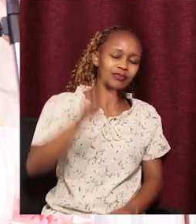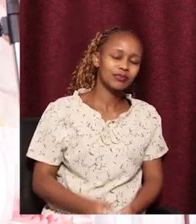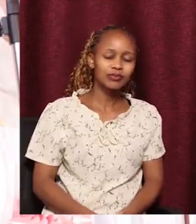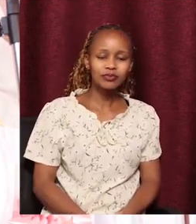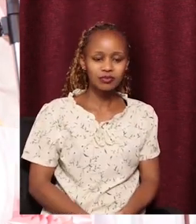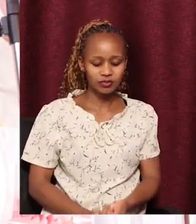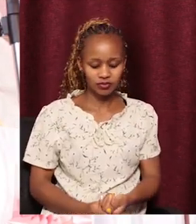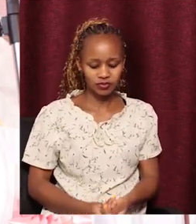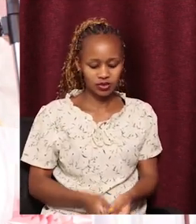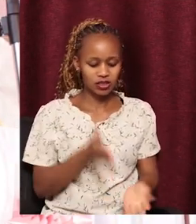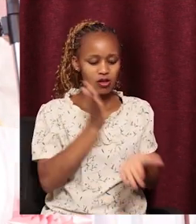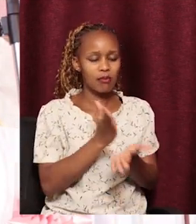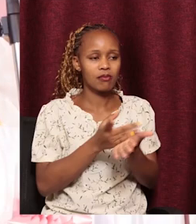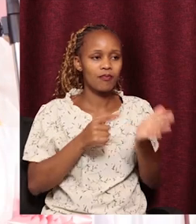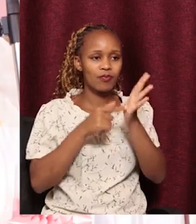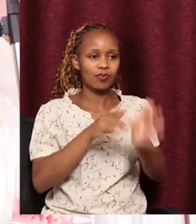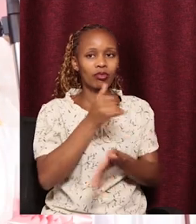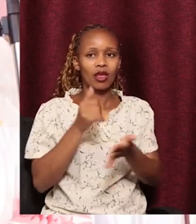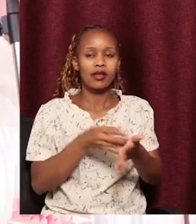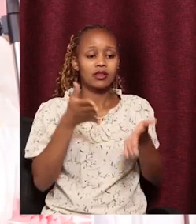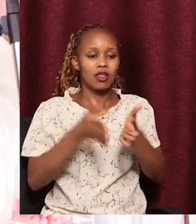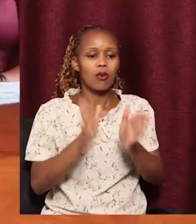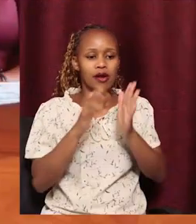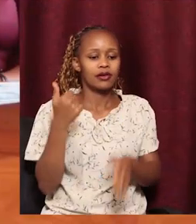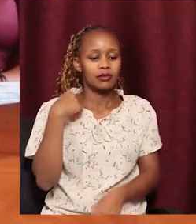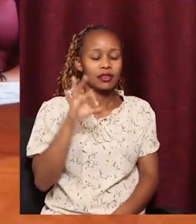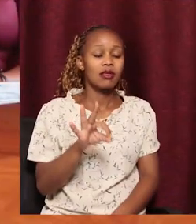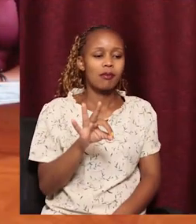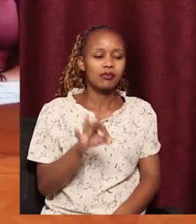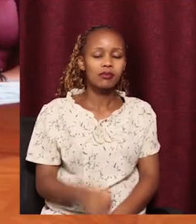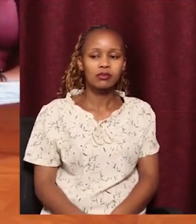This is his establishment. It is his way. Number three.